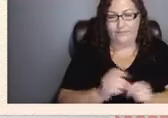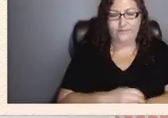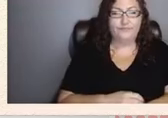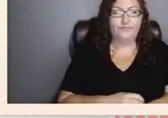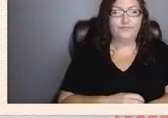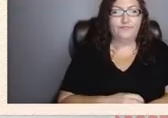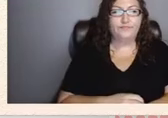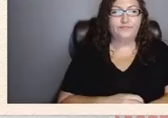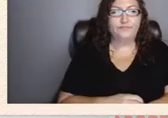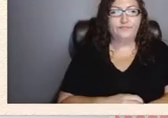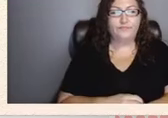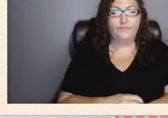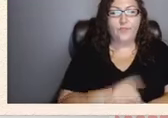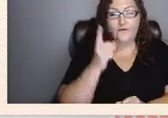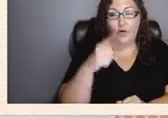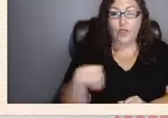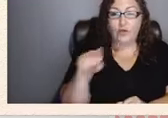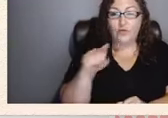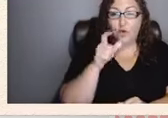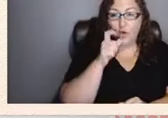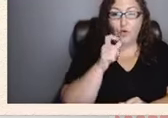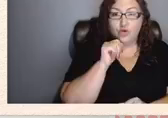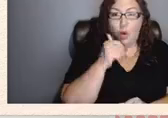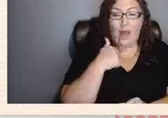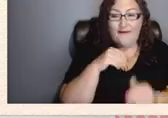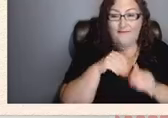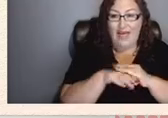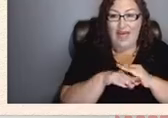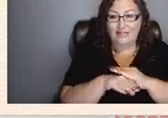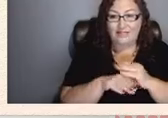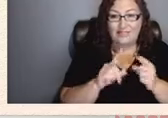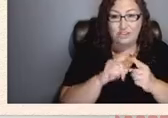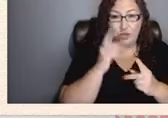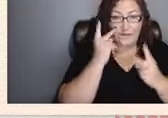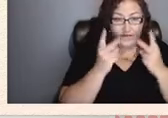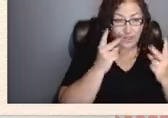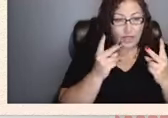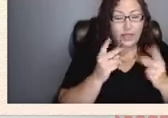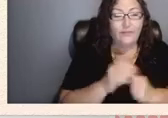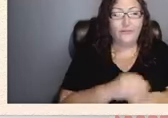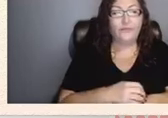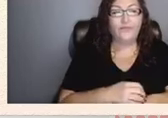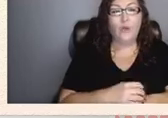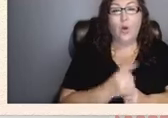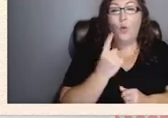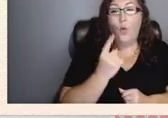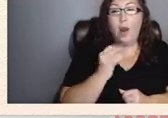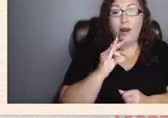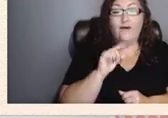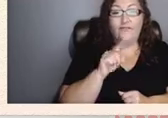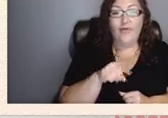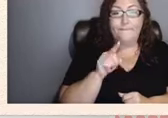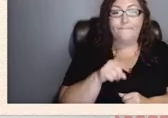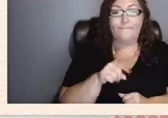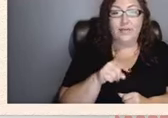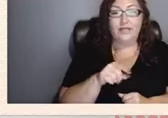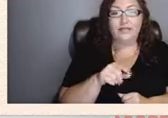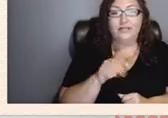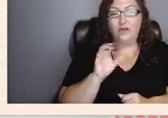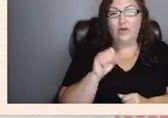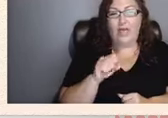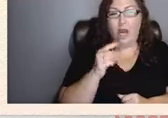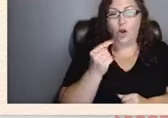for those of you that may not have access to it visually one of them was you can just google